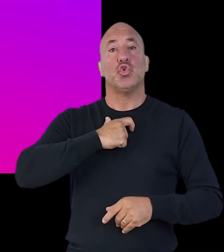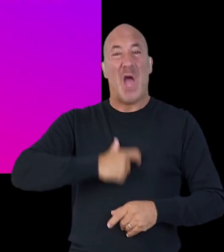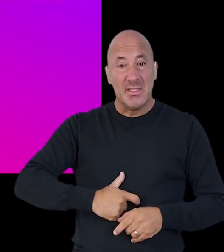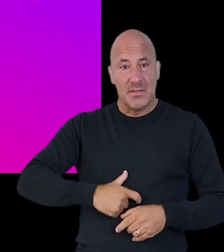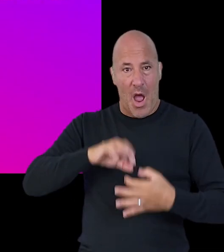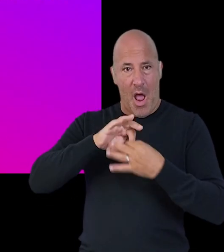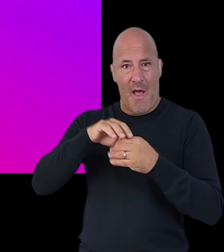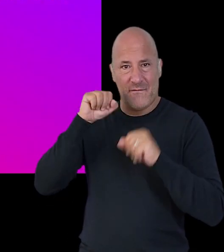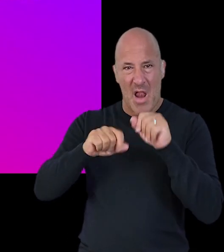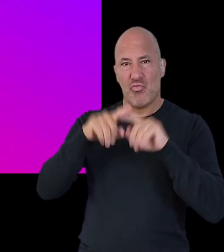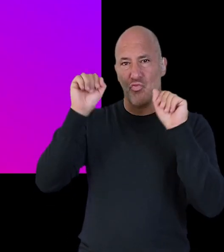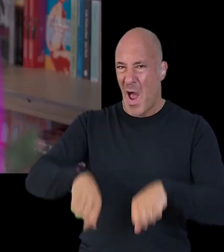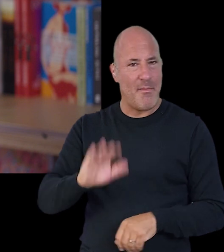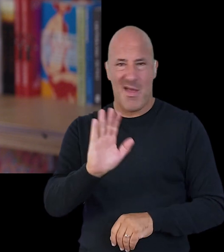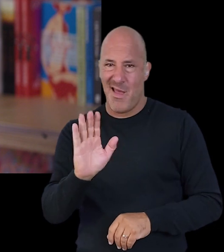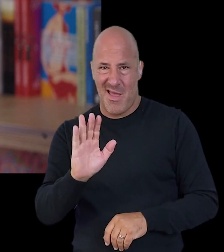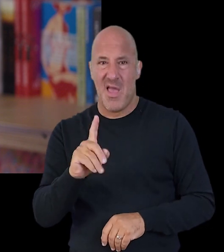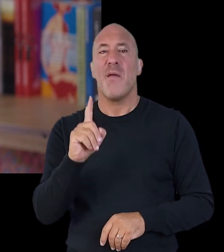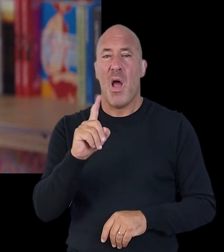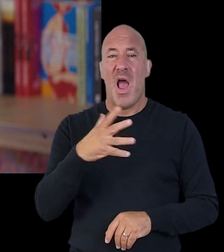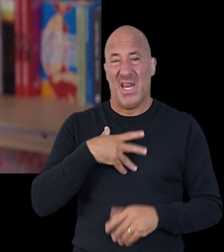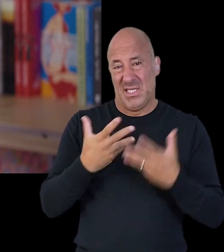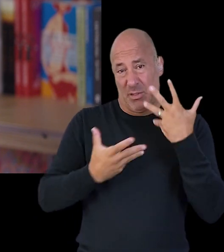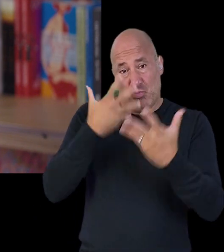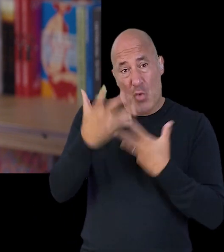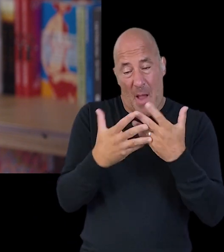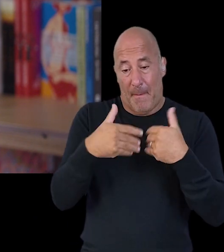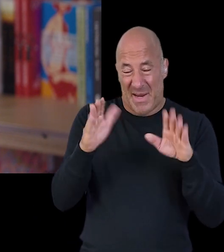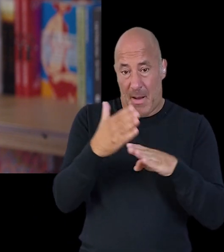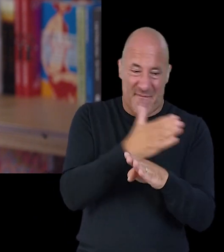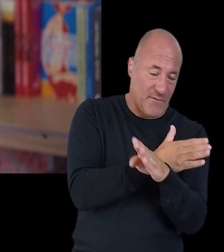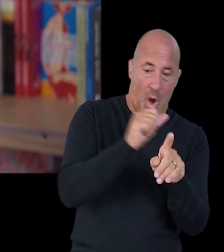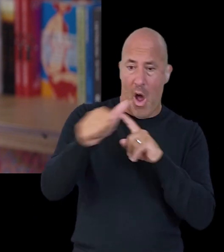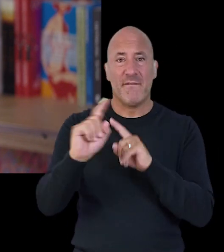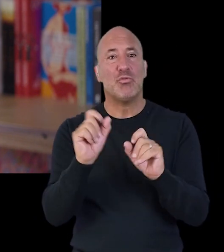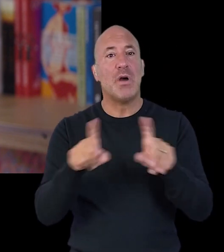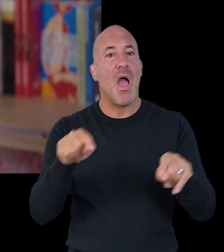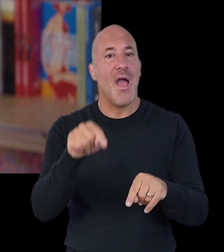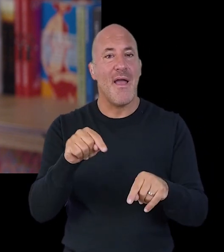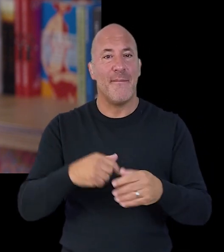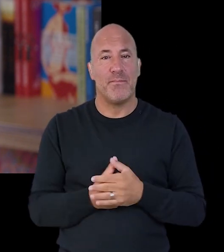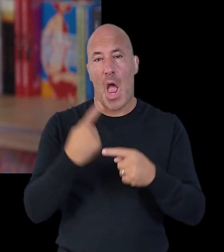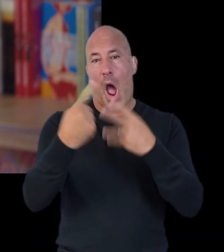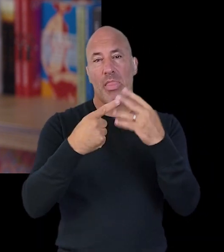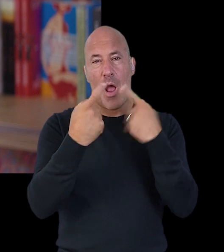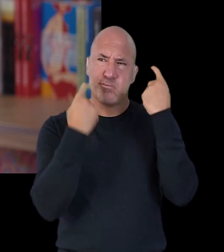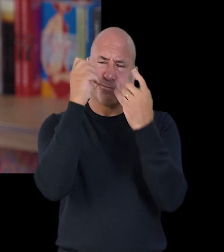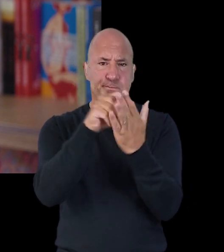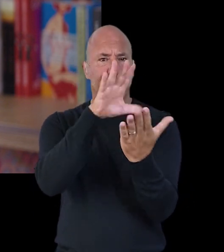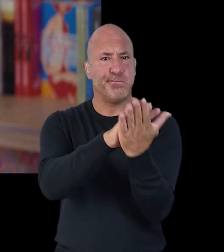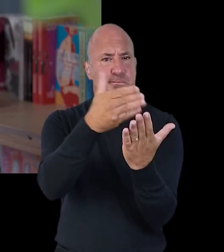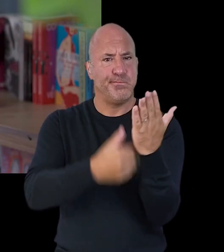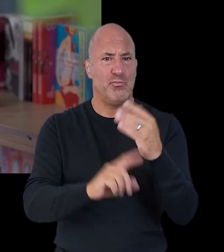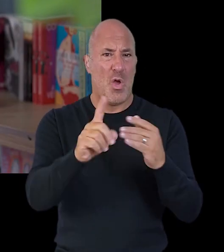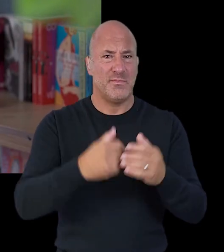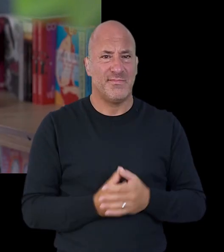this does not apply to gender-based violence such as rape but you would still need to describe these events before and after